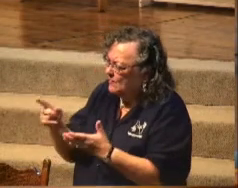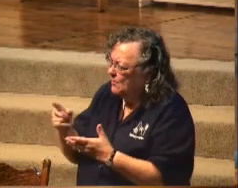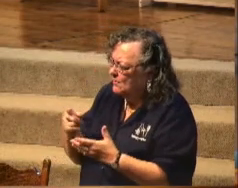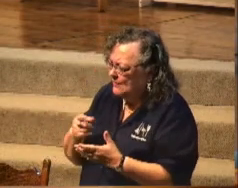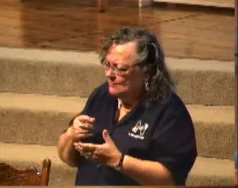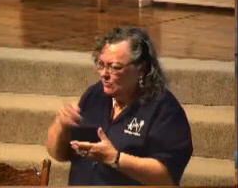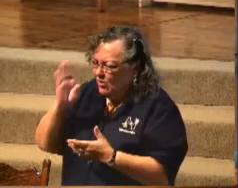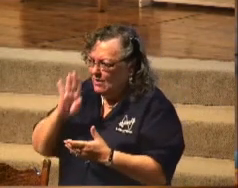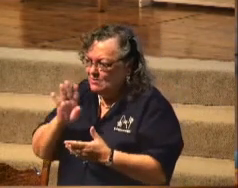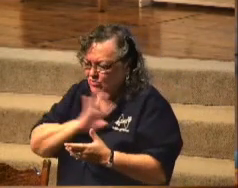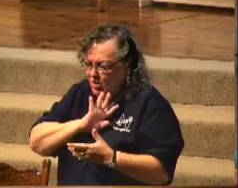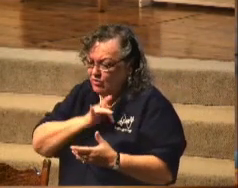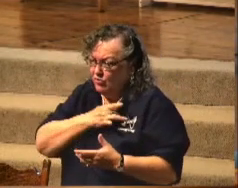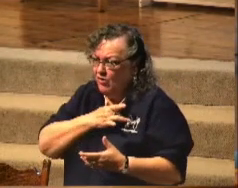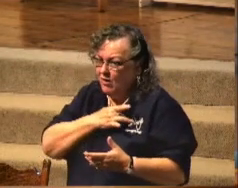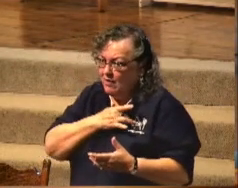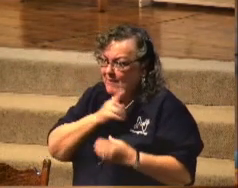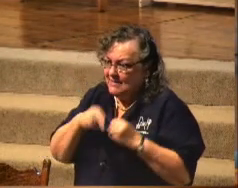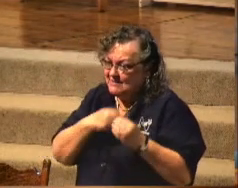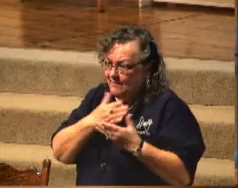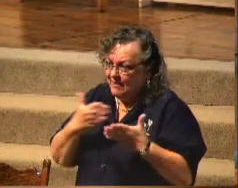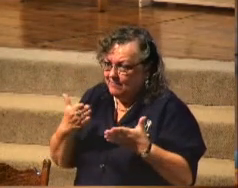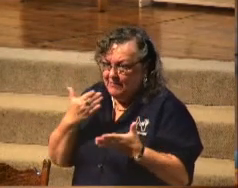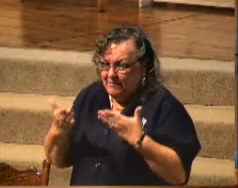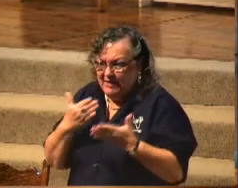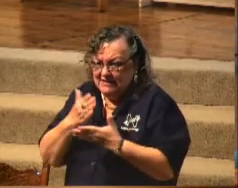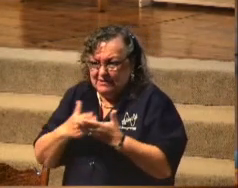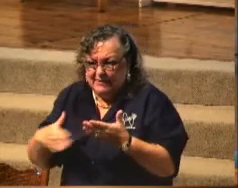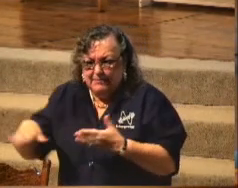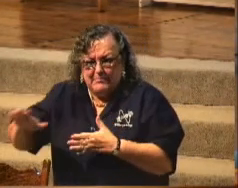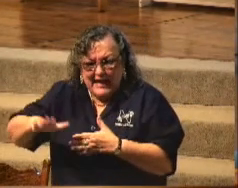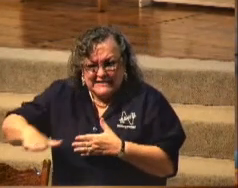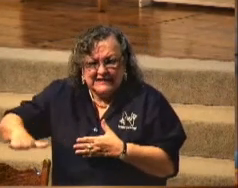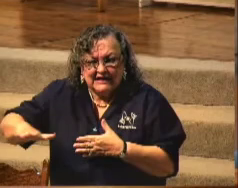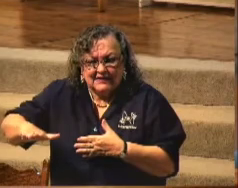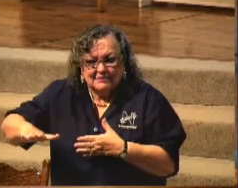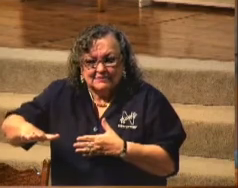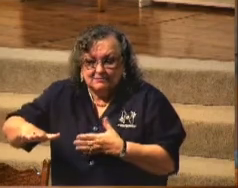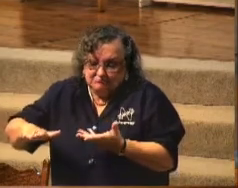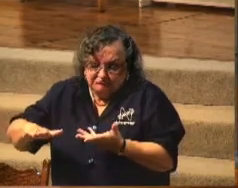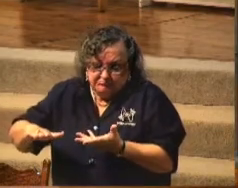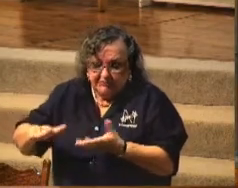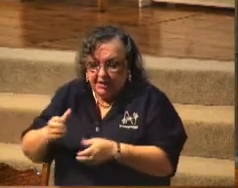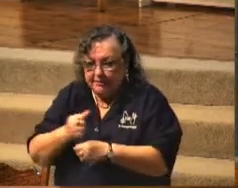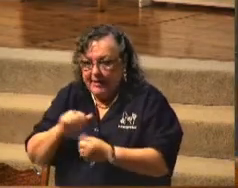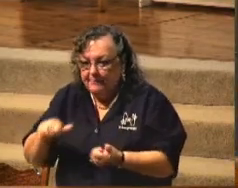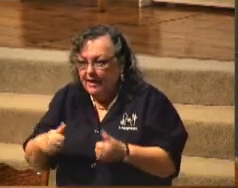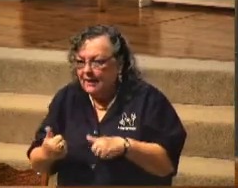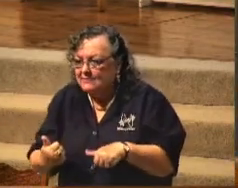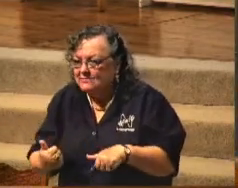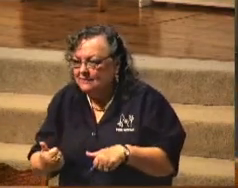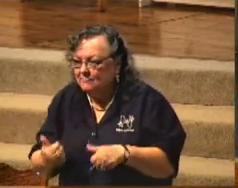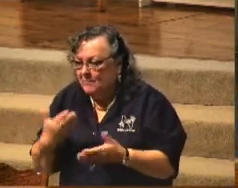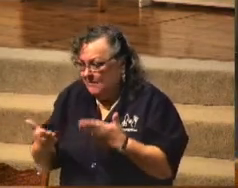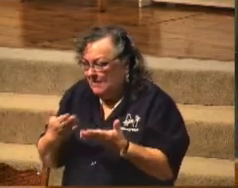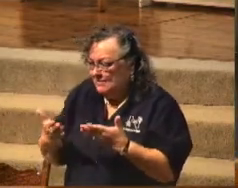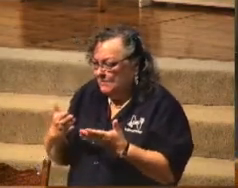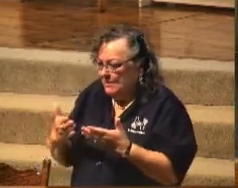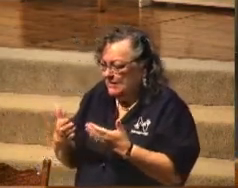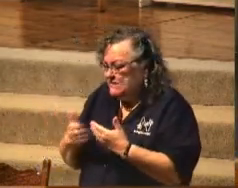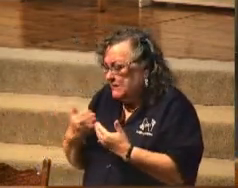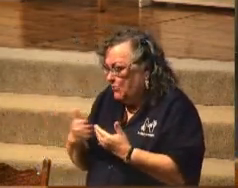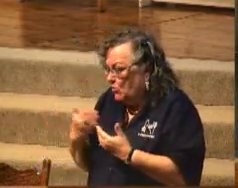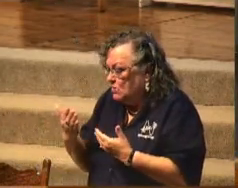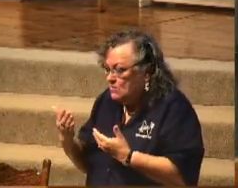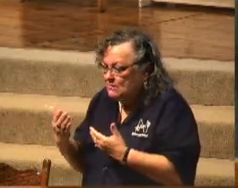about something. Might be something as basic as getting baptized. Might be something as simple